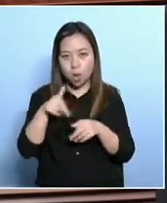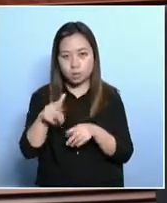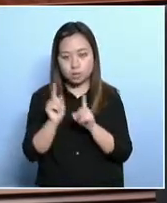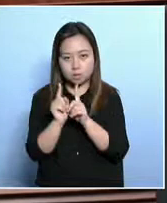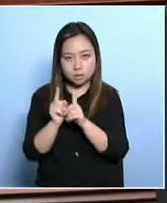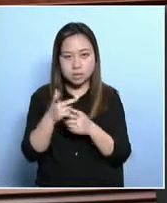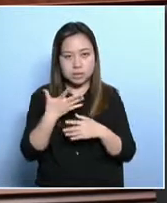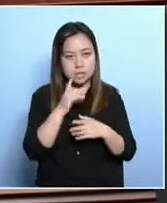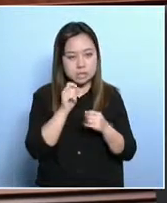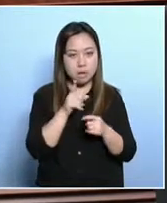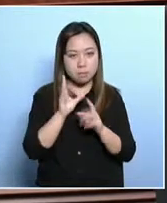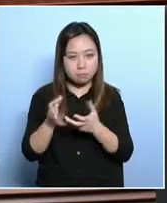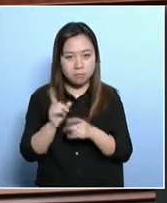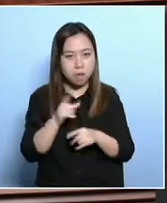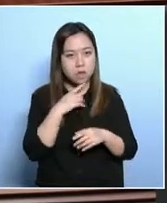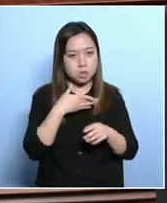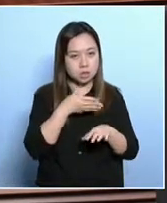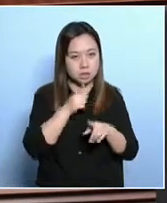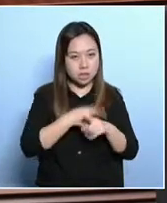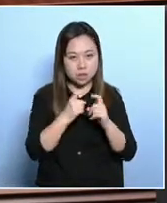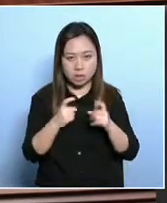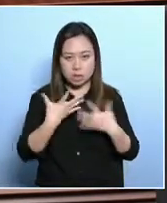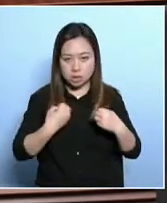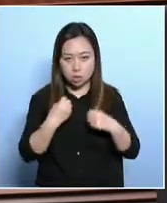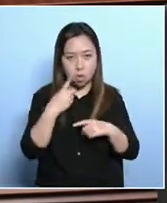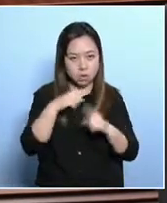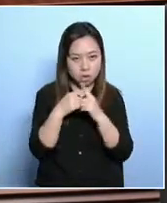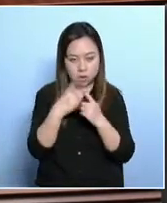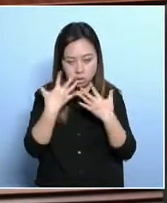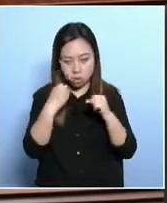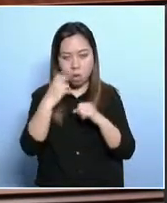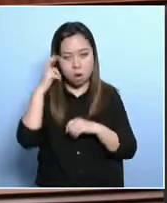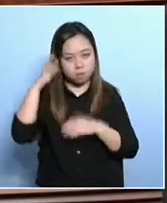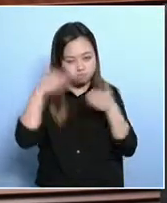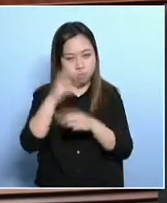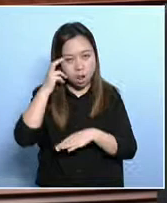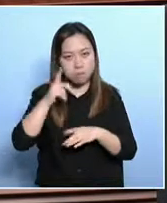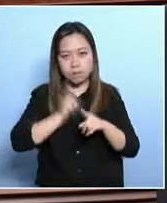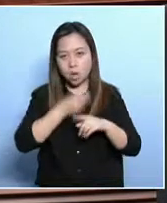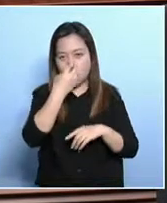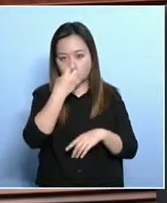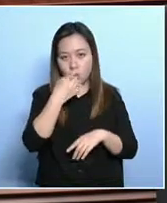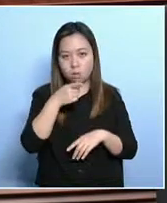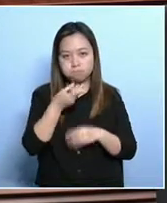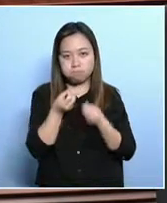Now, we are a group of healthcare workers.